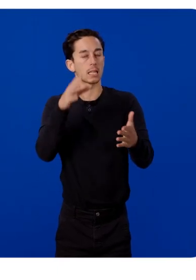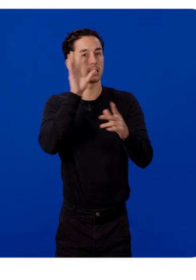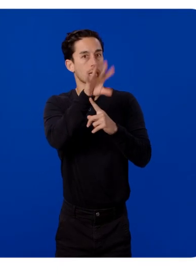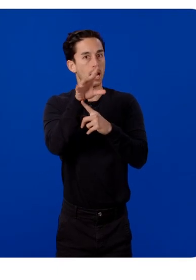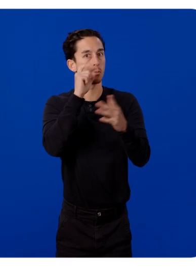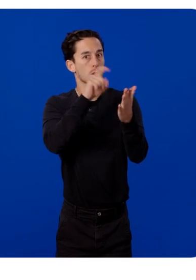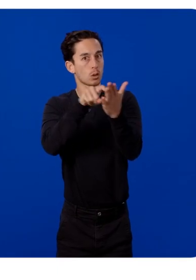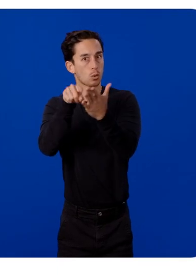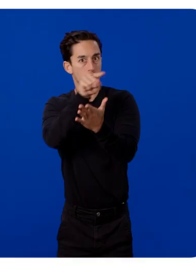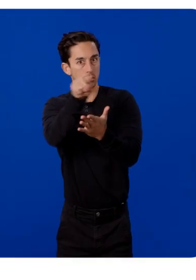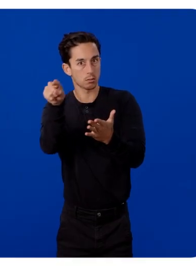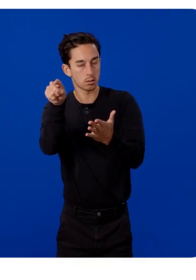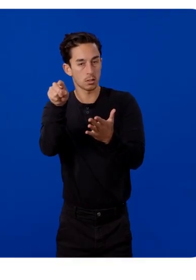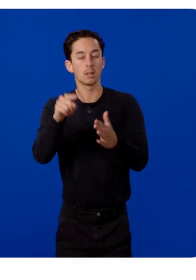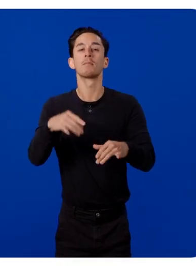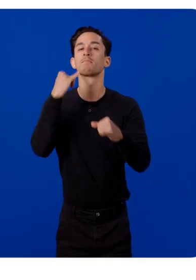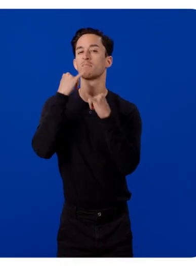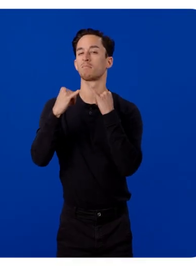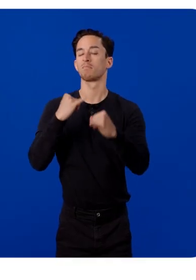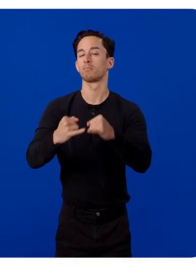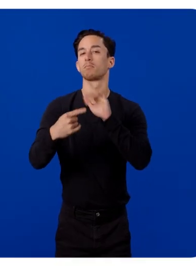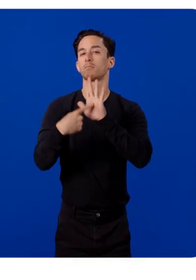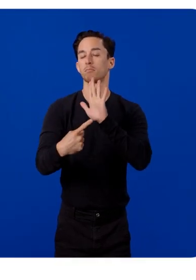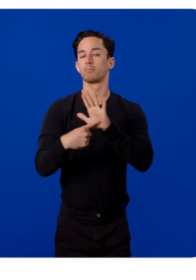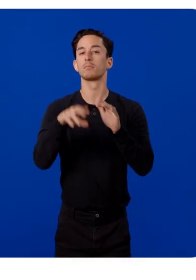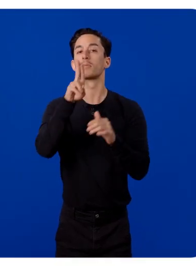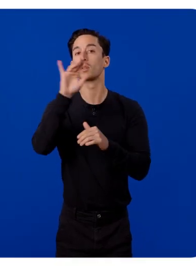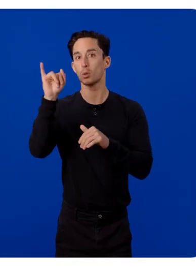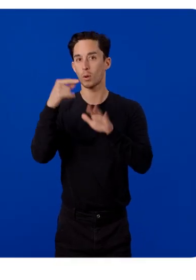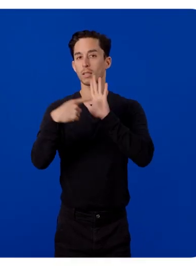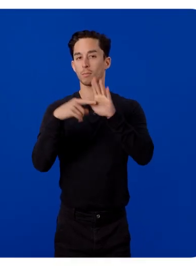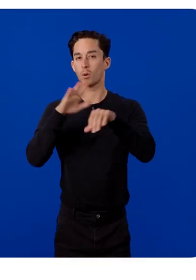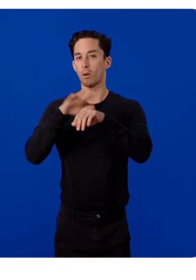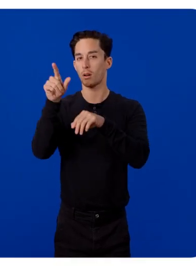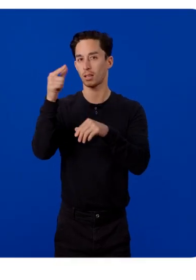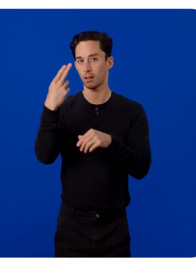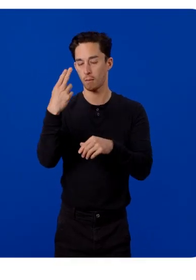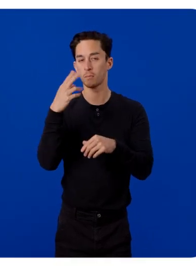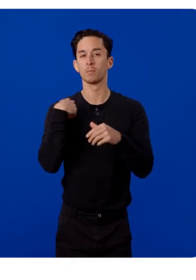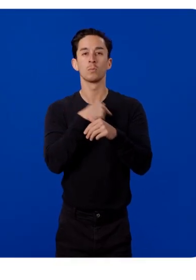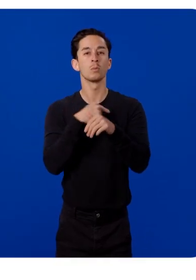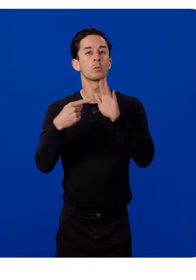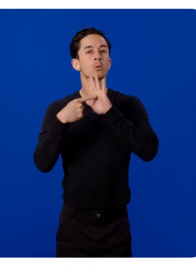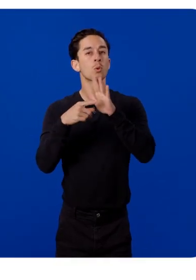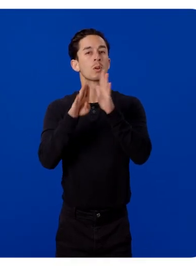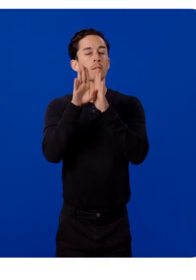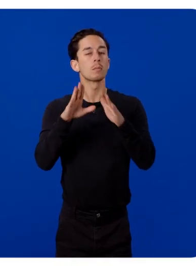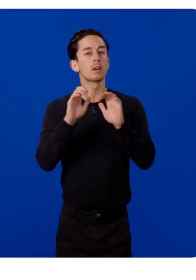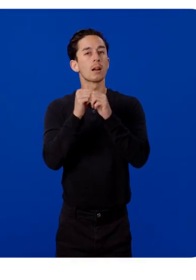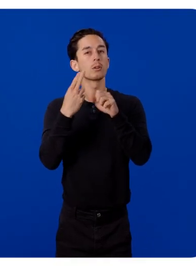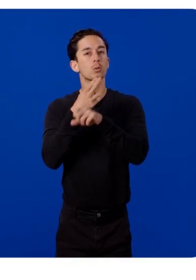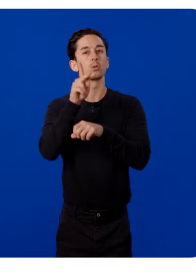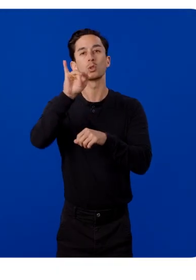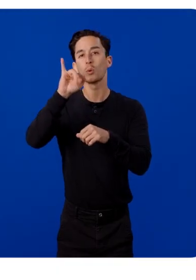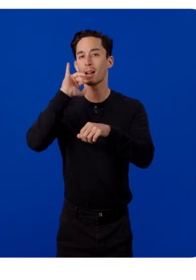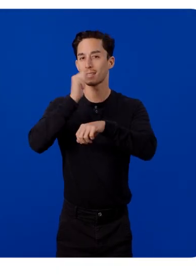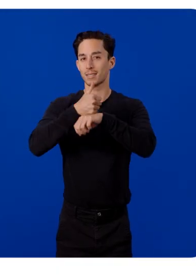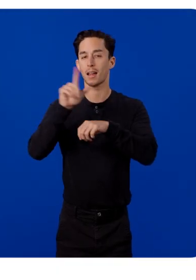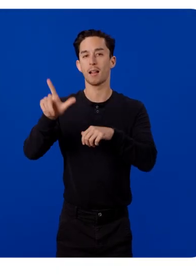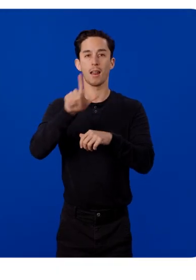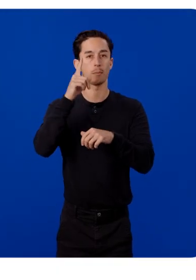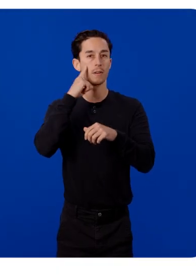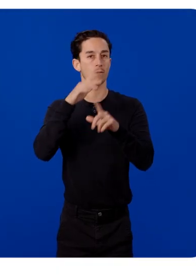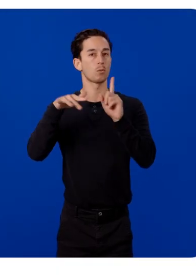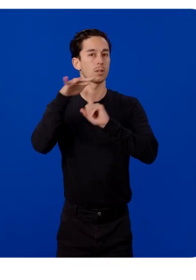detected. We have one final sample we'd like to share. In our UISet sample on GitHub, we show developers how to utilize our UISet